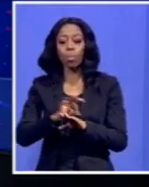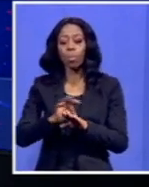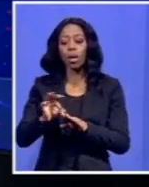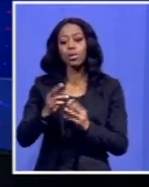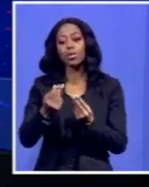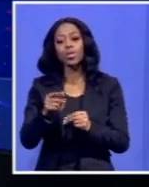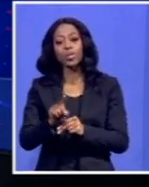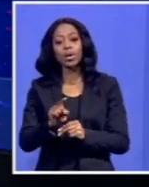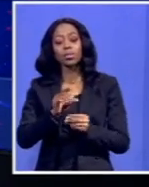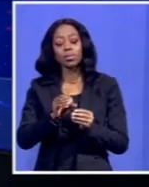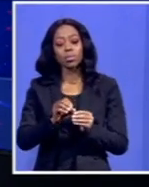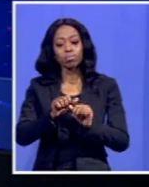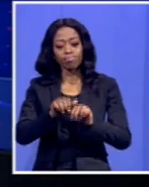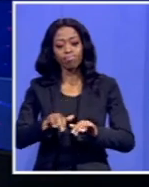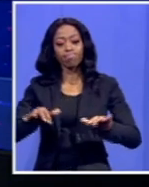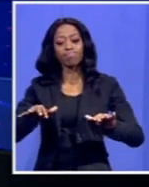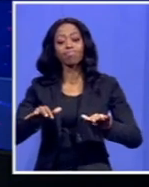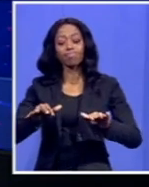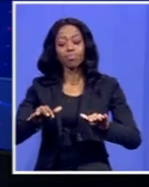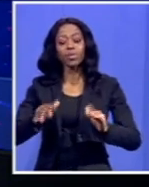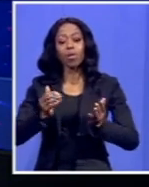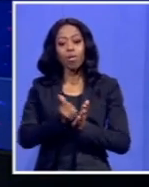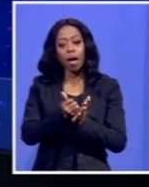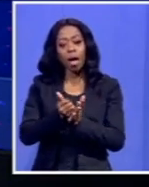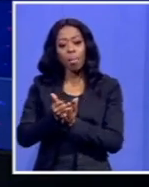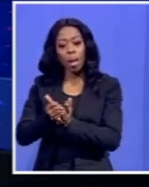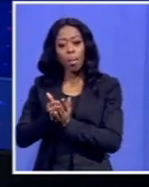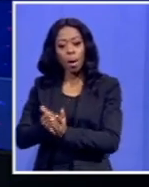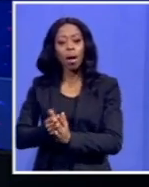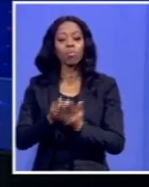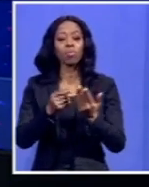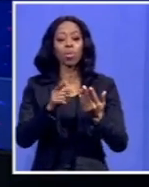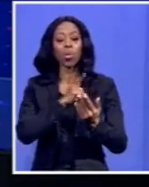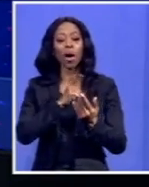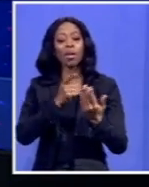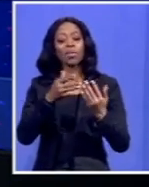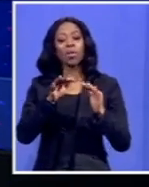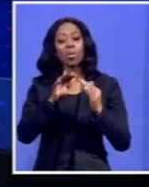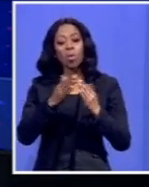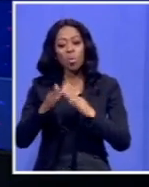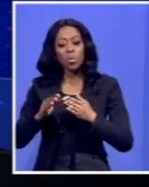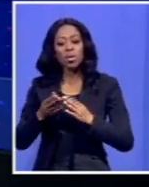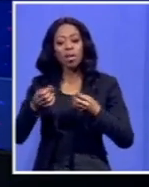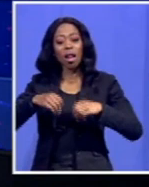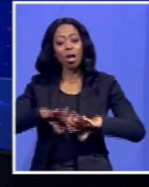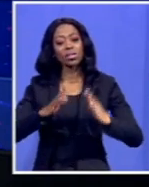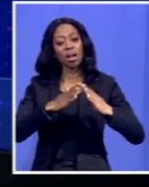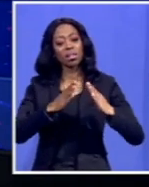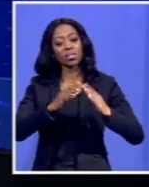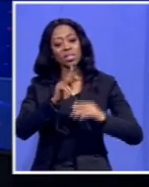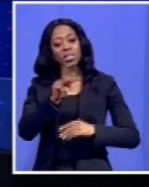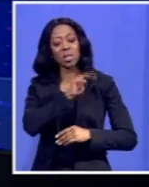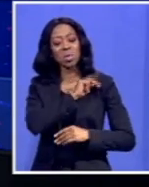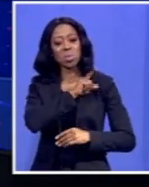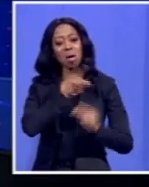relate to the distribution of much-needed humanitarian aid to displaced families in Gwazul-Natal following the devastating